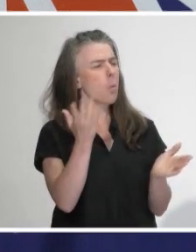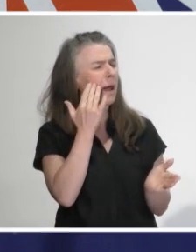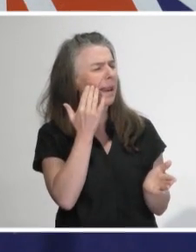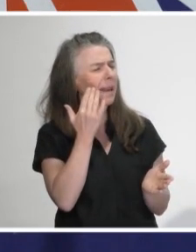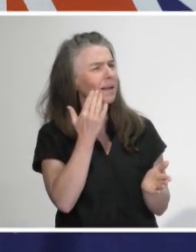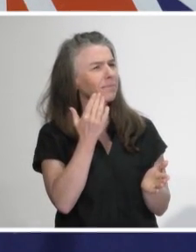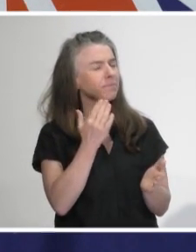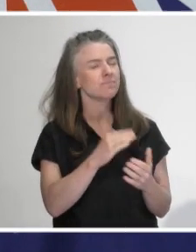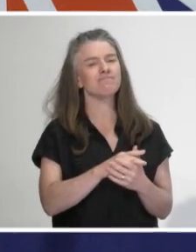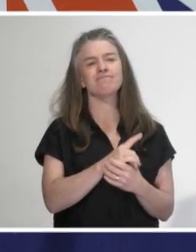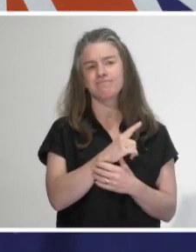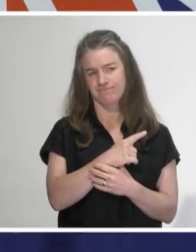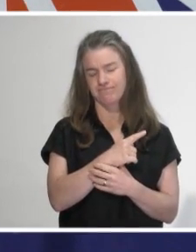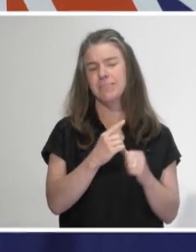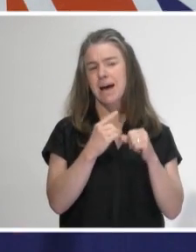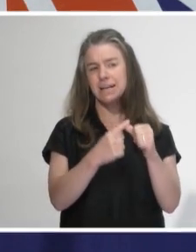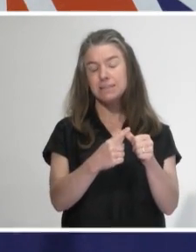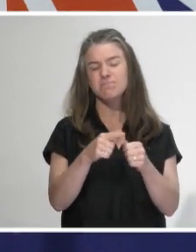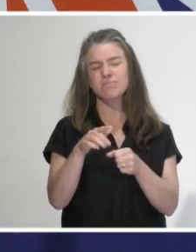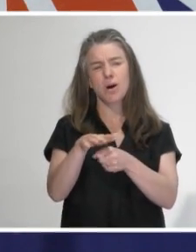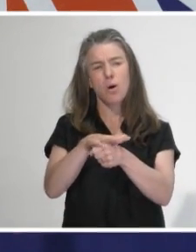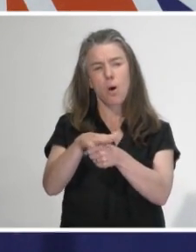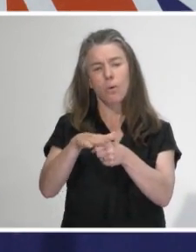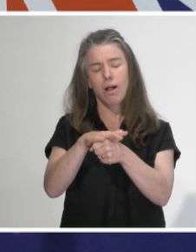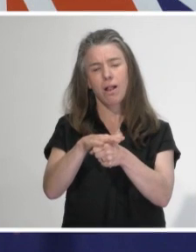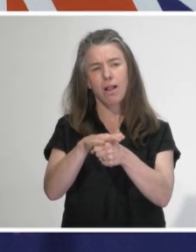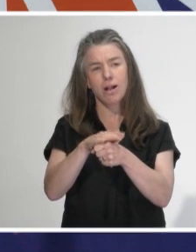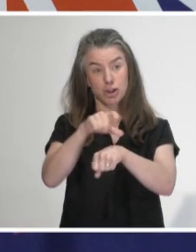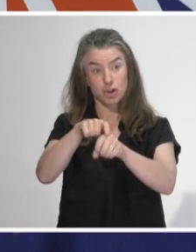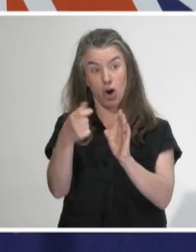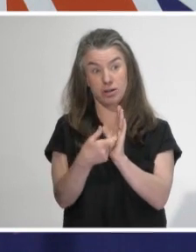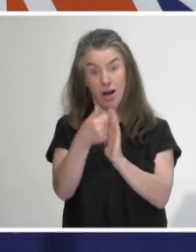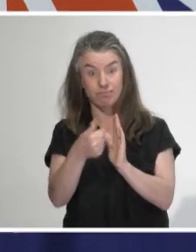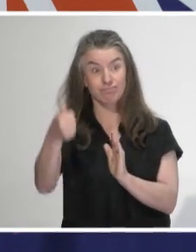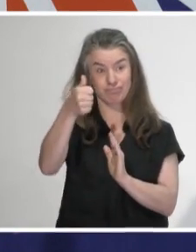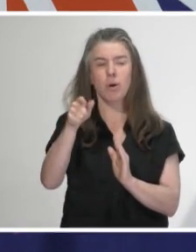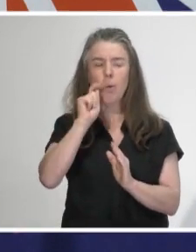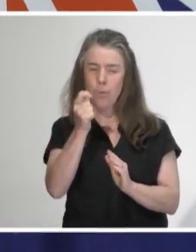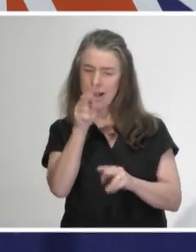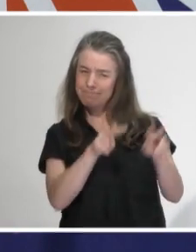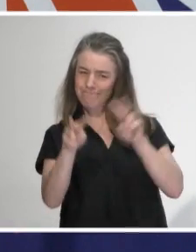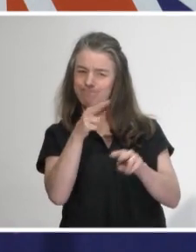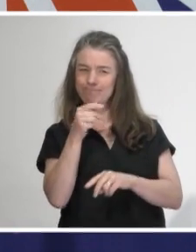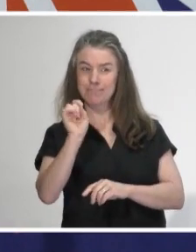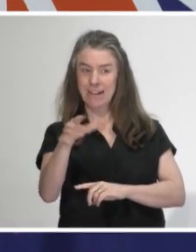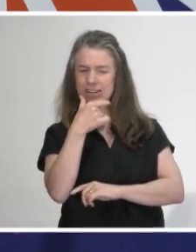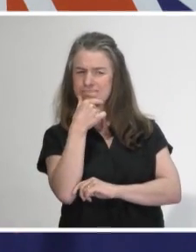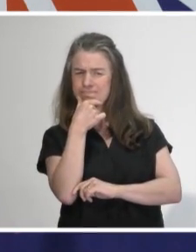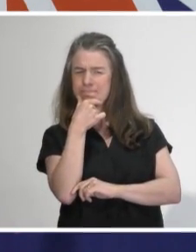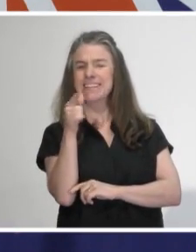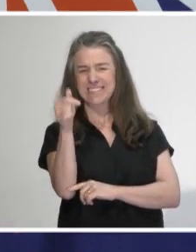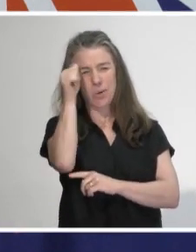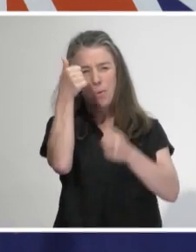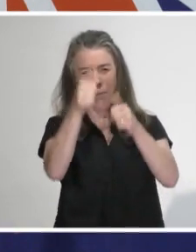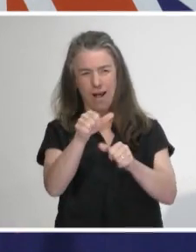It's a judgement and assessment by the local medical officer of health who is very aware of what the situation is on the ground